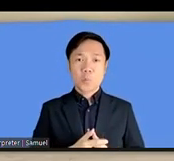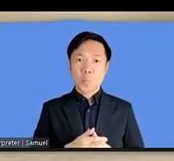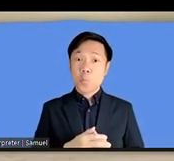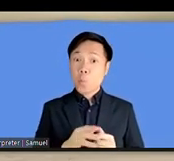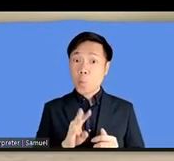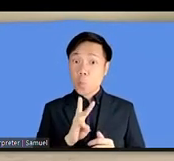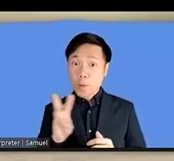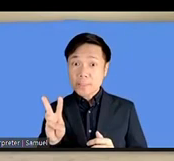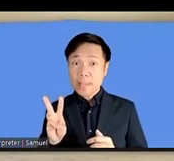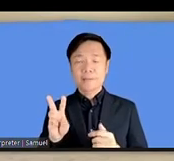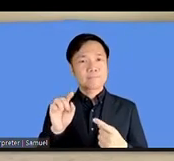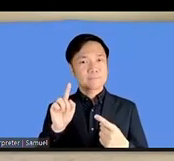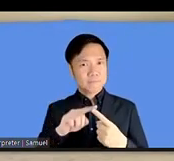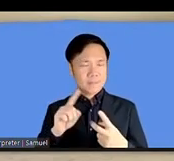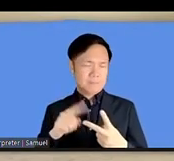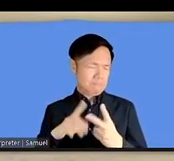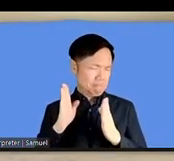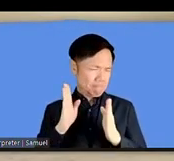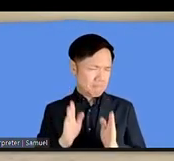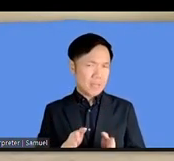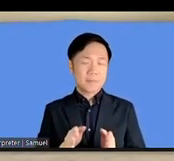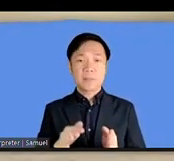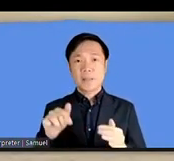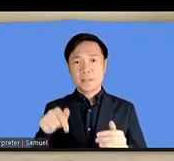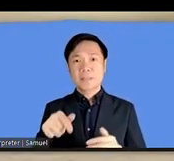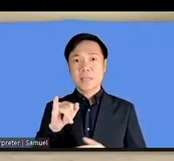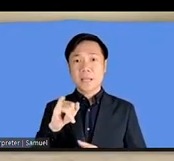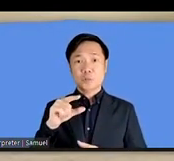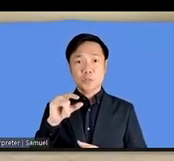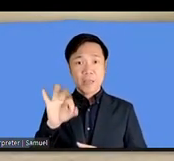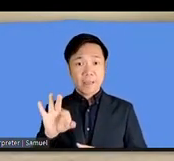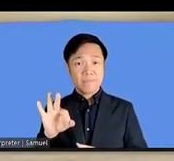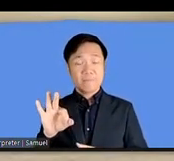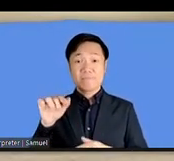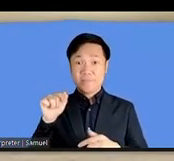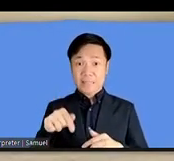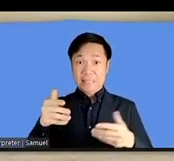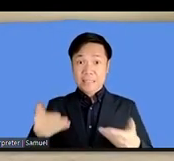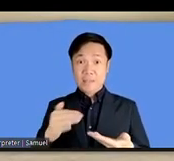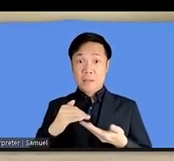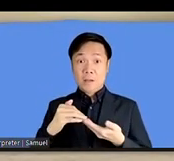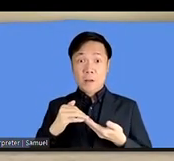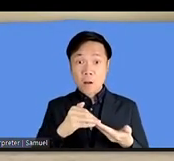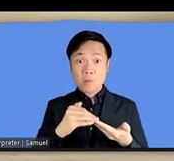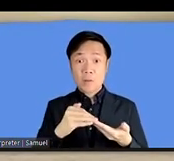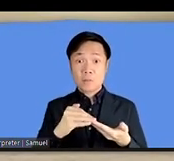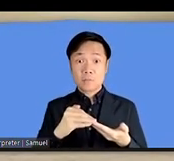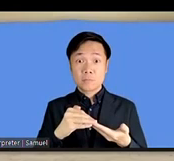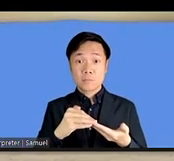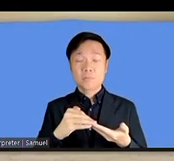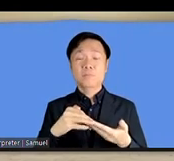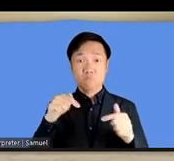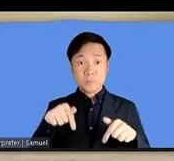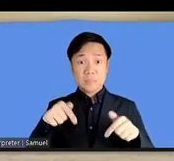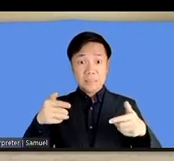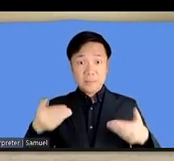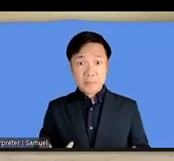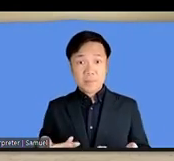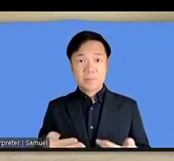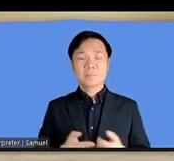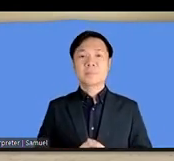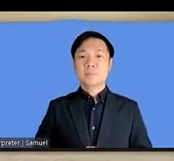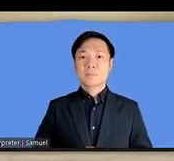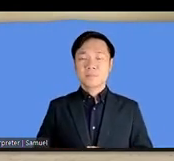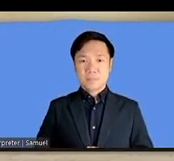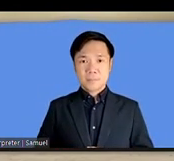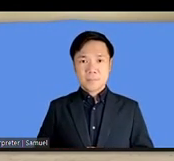necessary and if this organization uh the organization that we are sitting and the conference we are sitting for speaking at